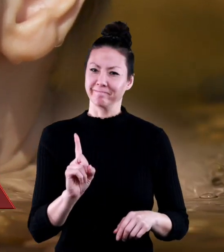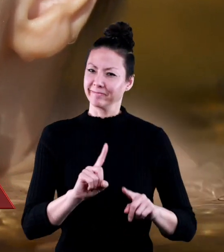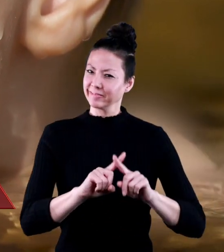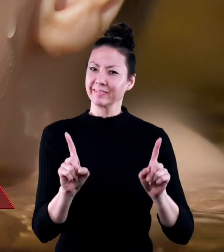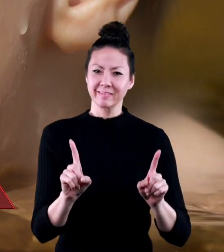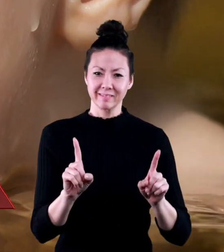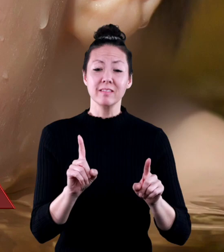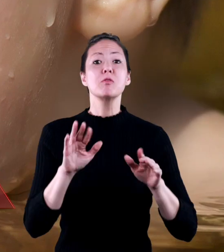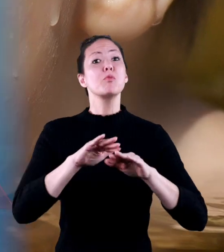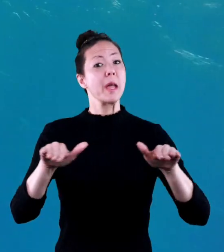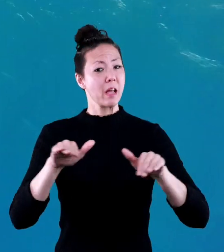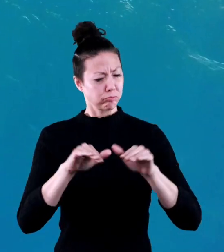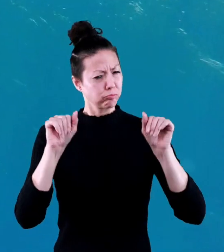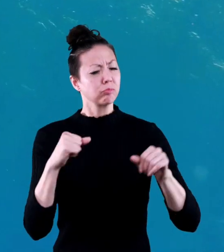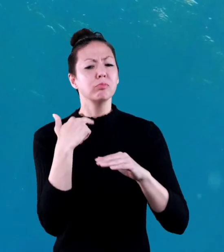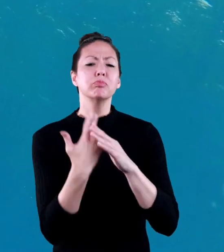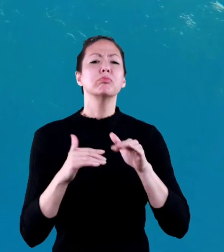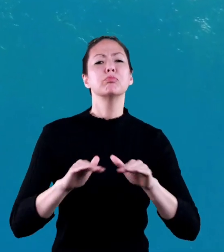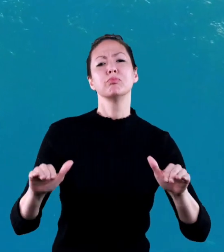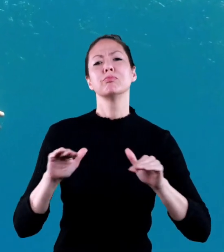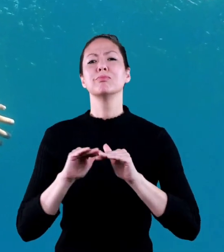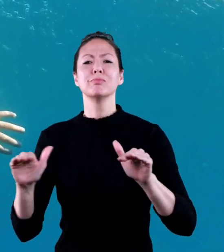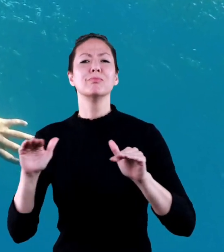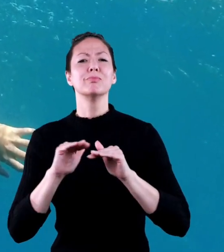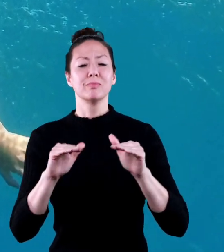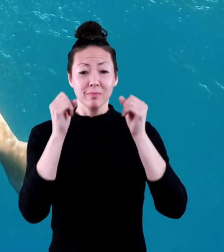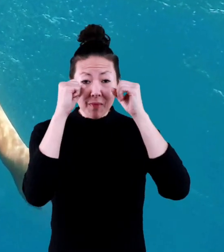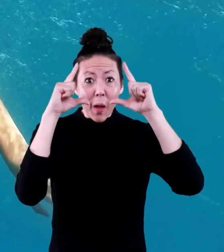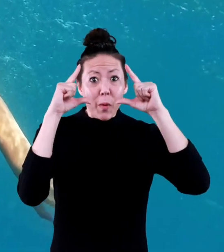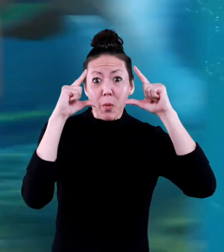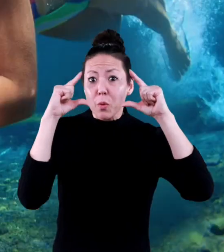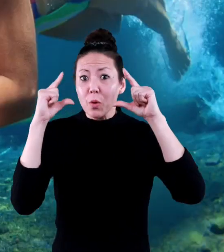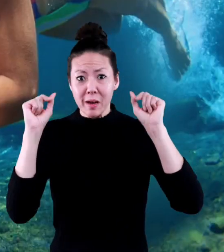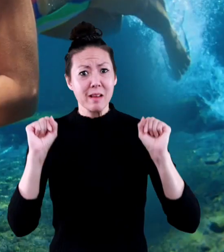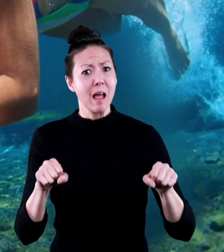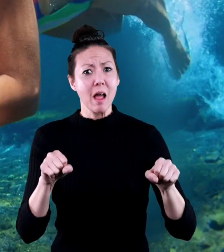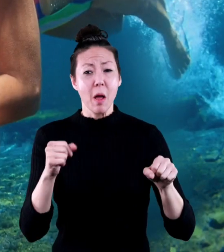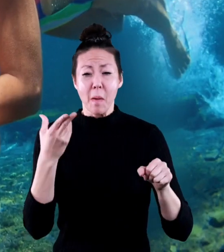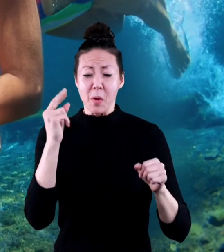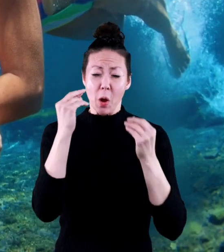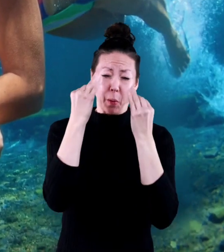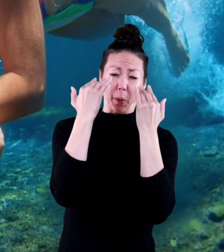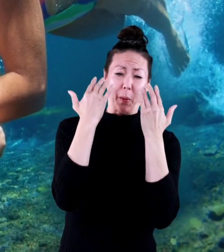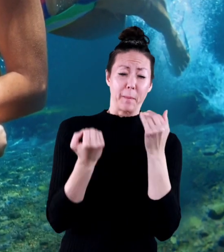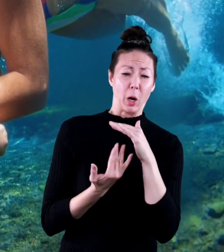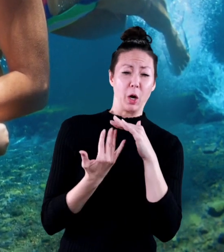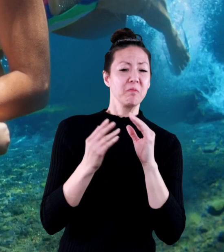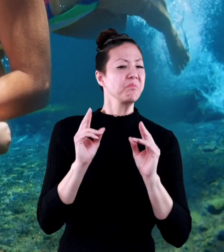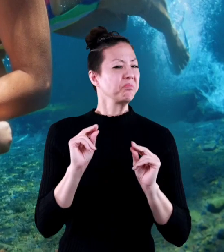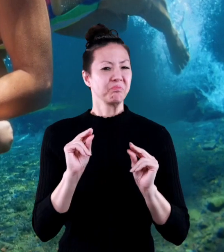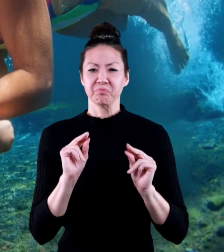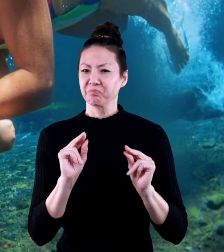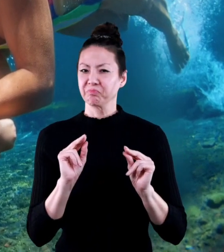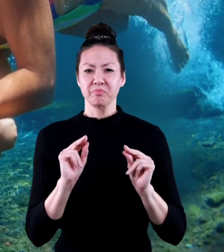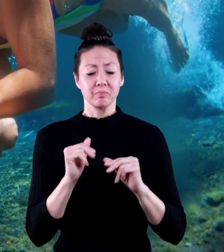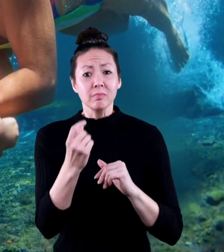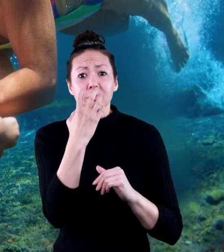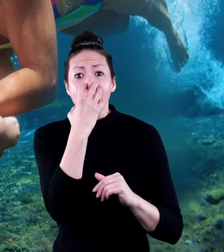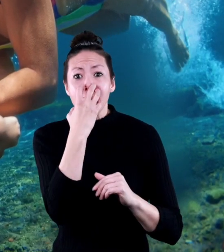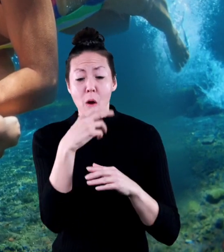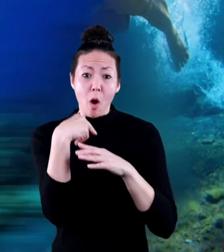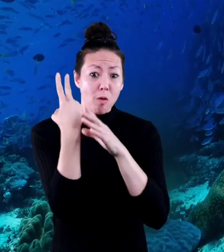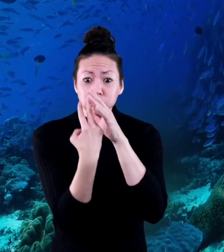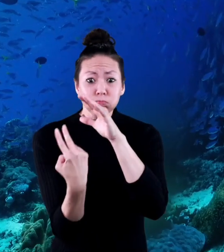ocean water. But you can swim in the ocean. And you can open your eyes in it. And it won't burn your eyes.